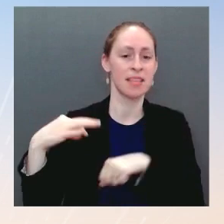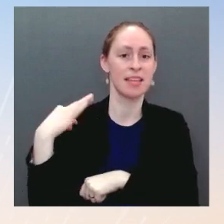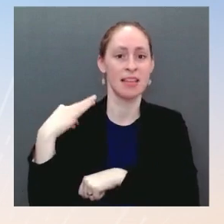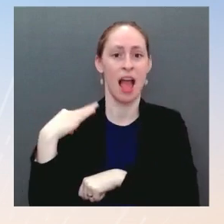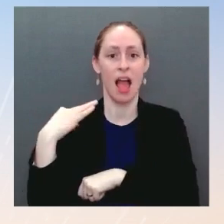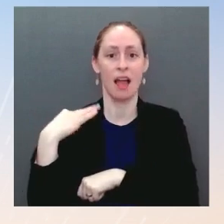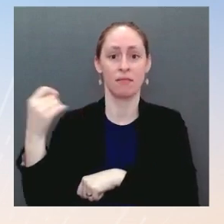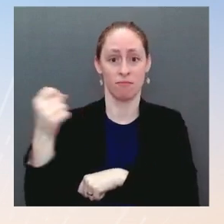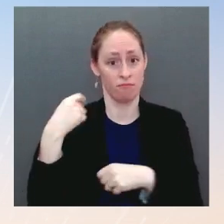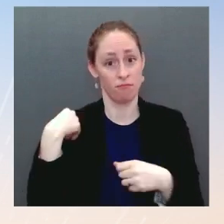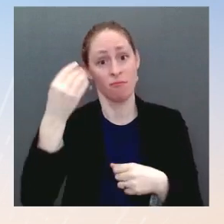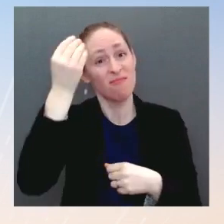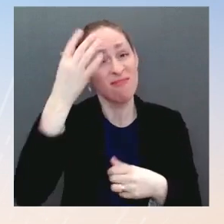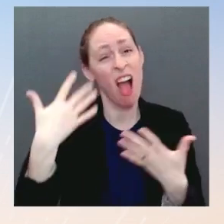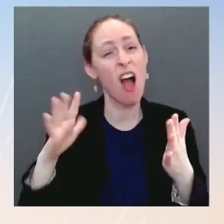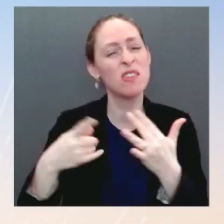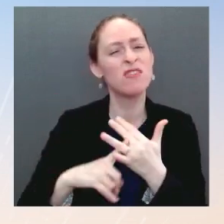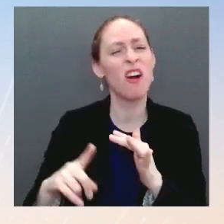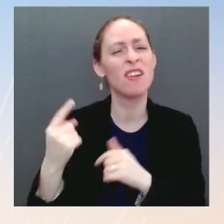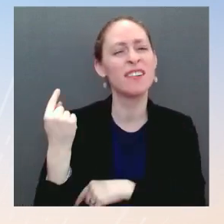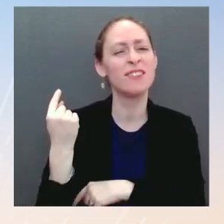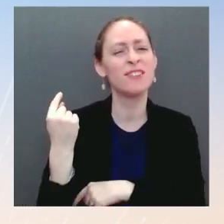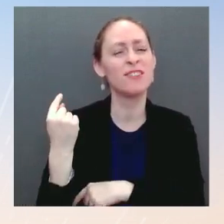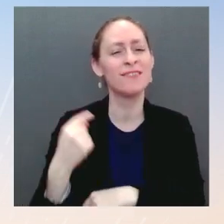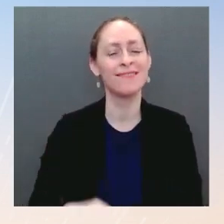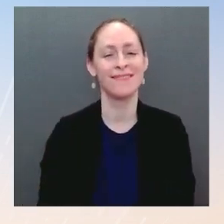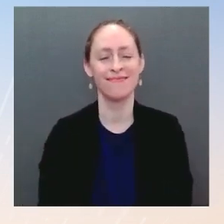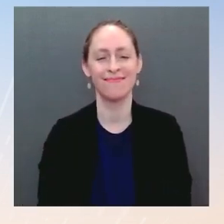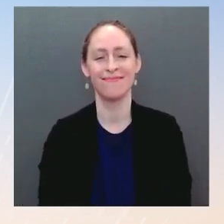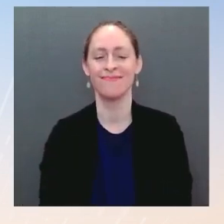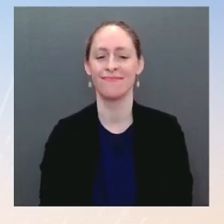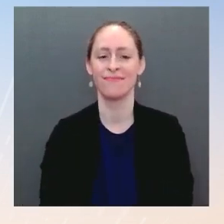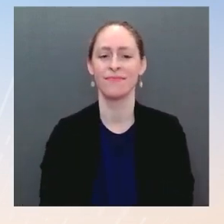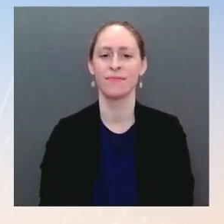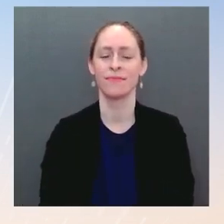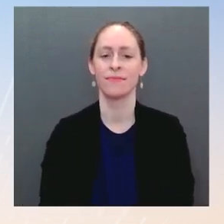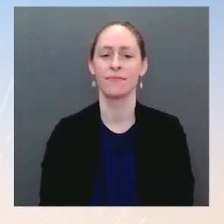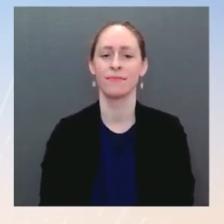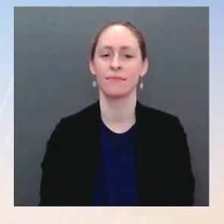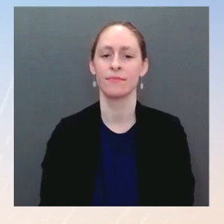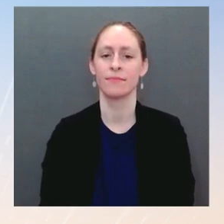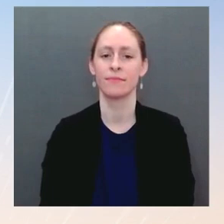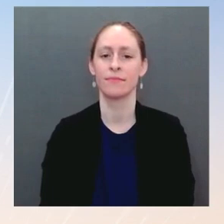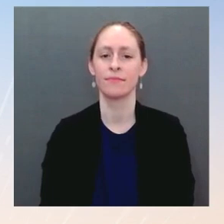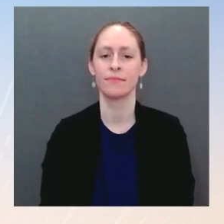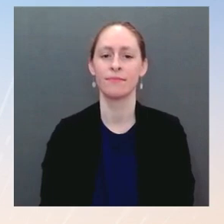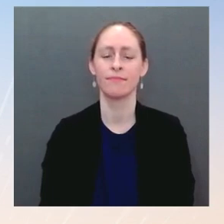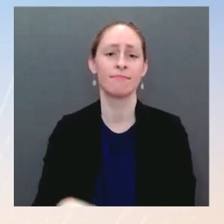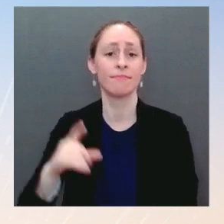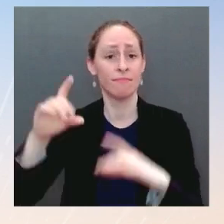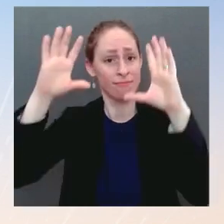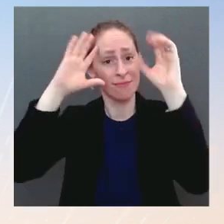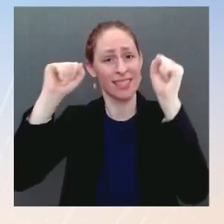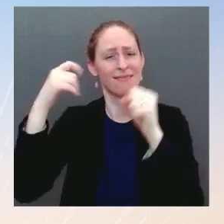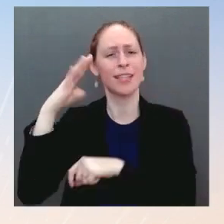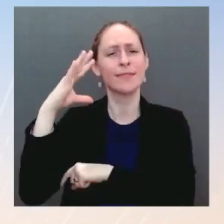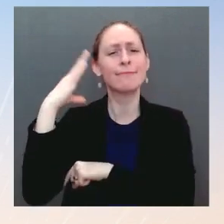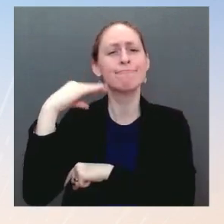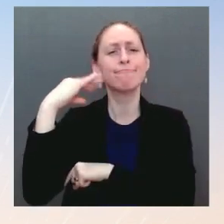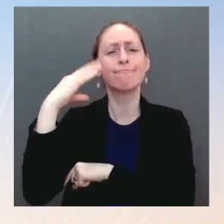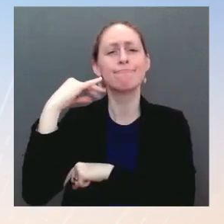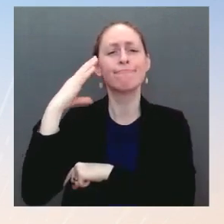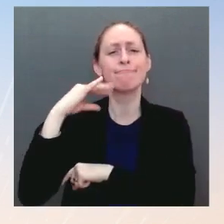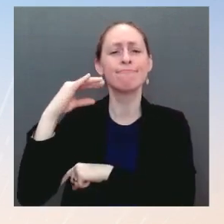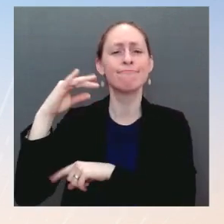but beyond that, Darlene, I think the President also knows from his long history as former chairman of the Senate Judiciary Committee and